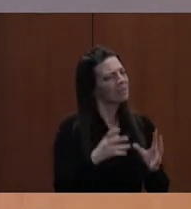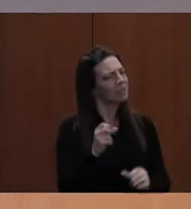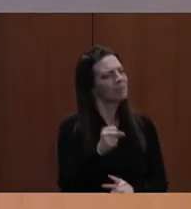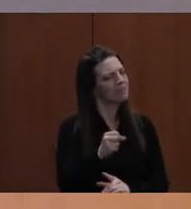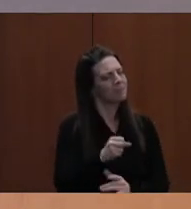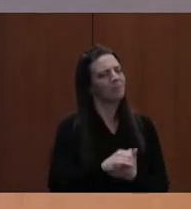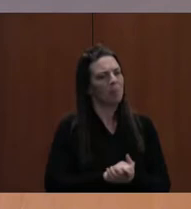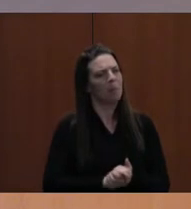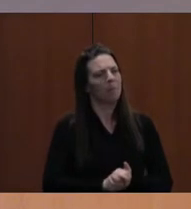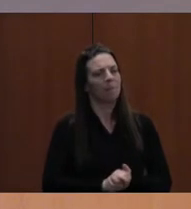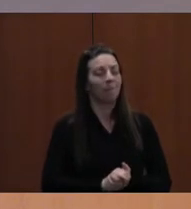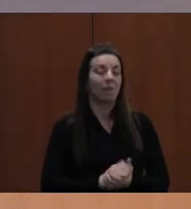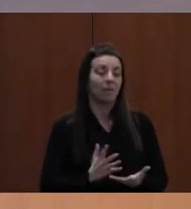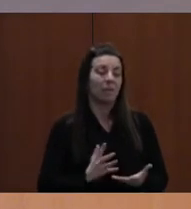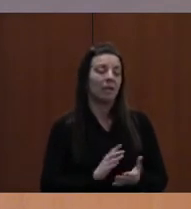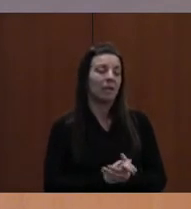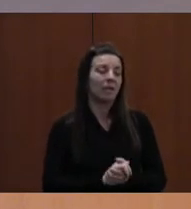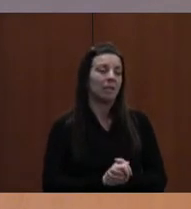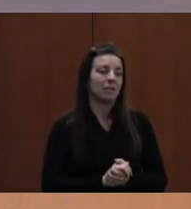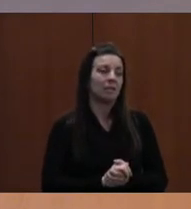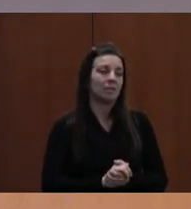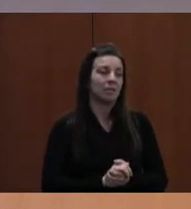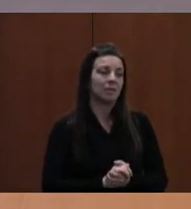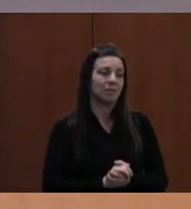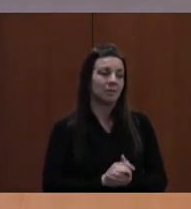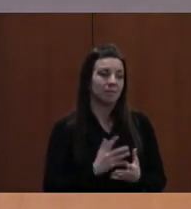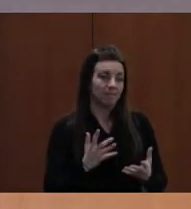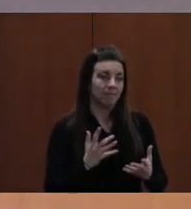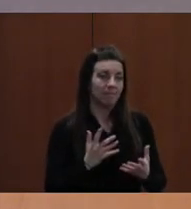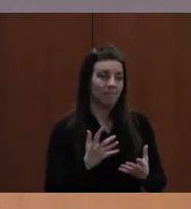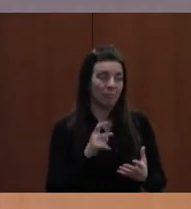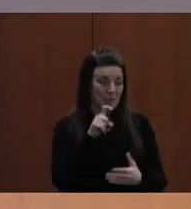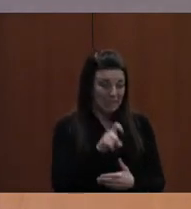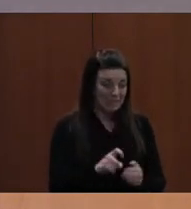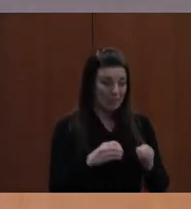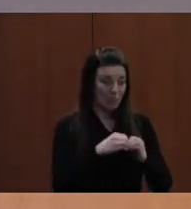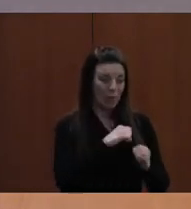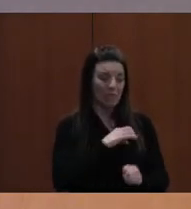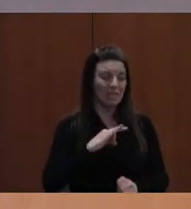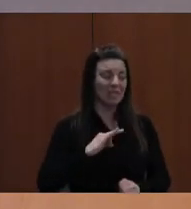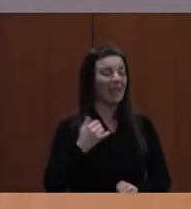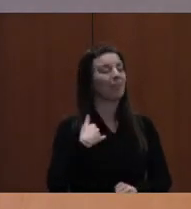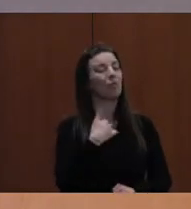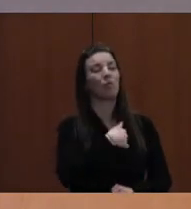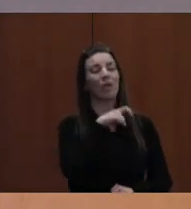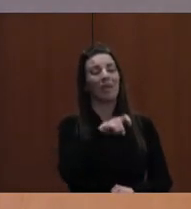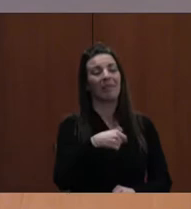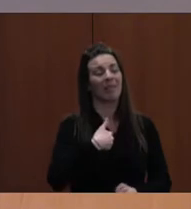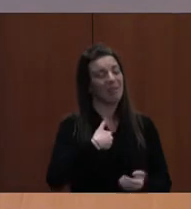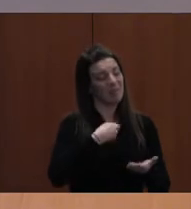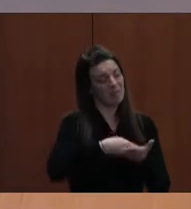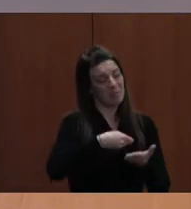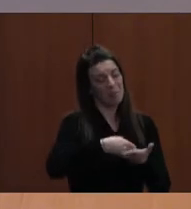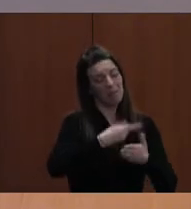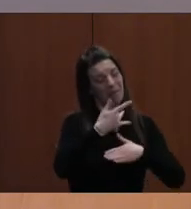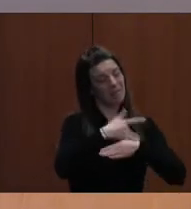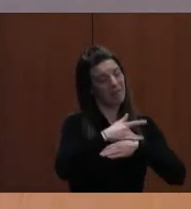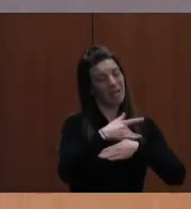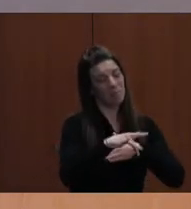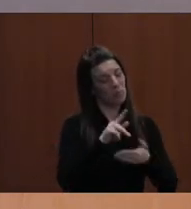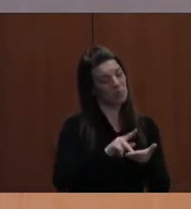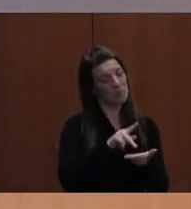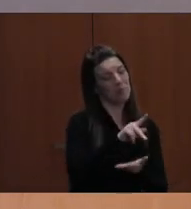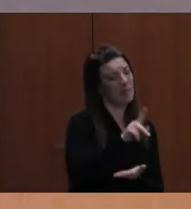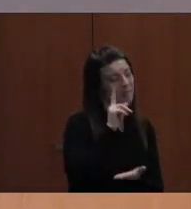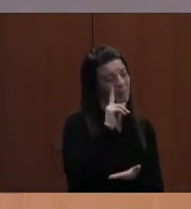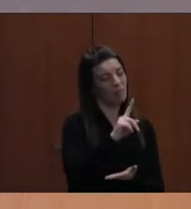if we get more staff, we've got to have the money to pay for them. And that comes out of the general budget, and